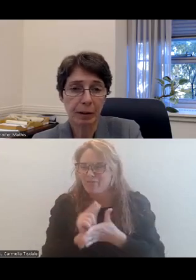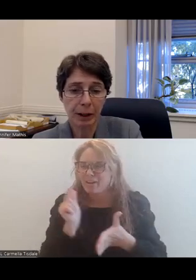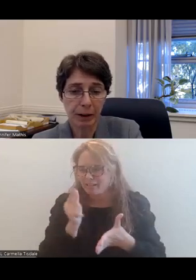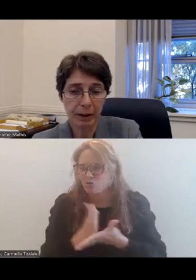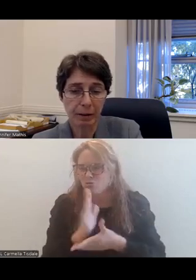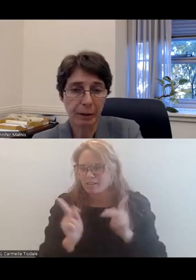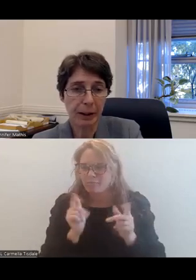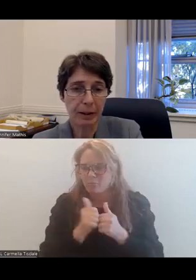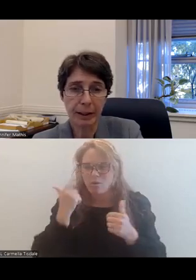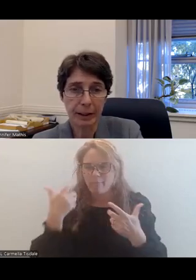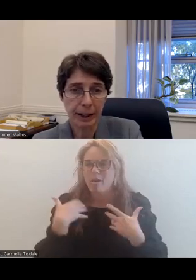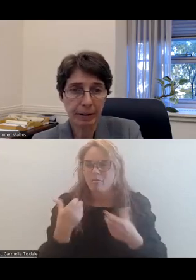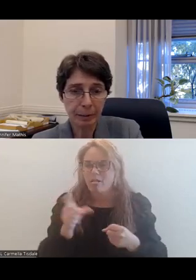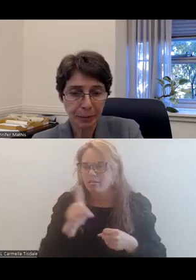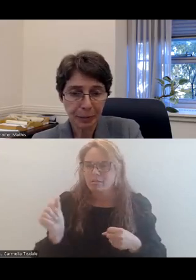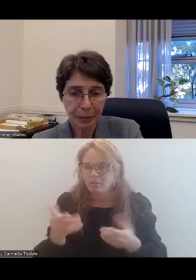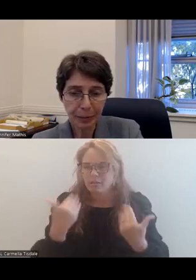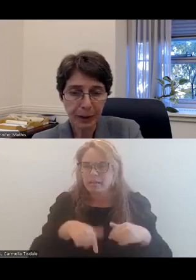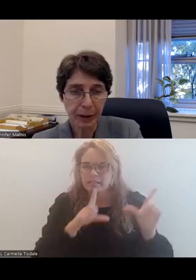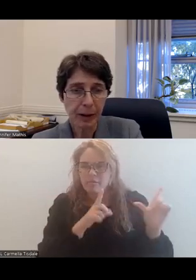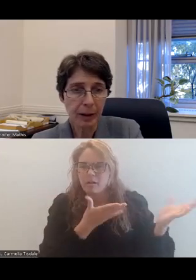of people with mental health disabilities. Next slide.